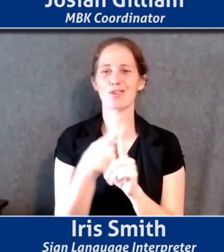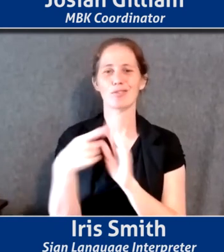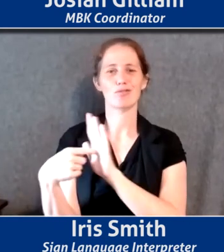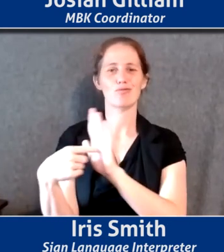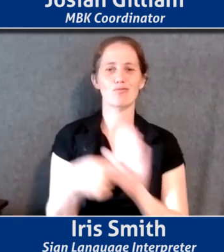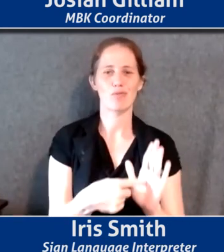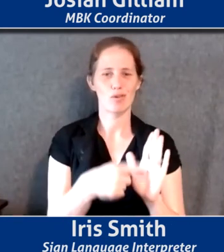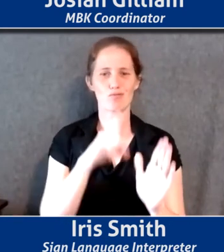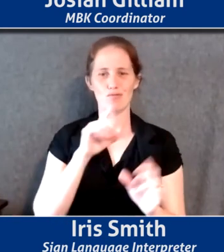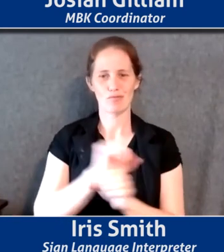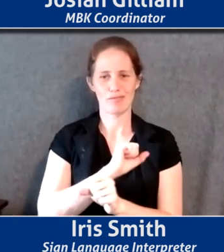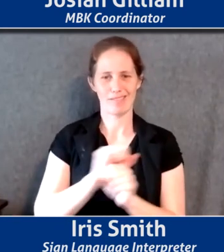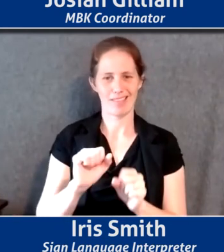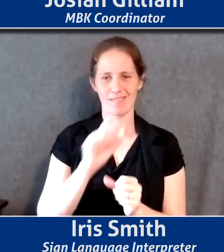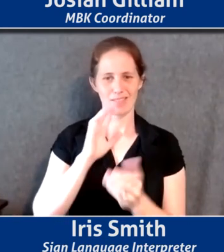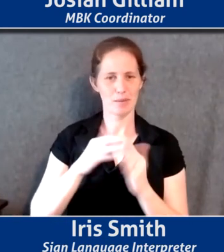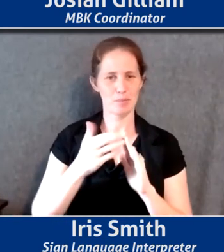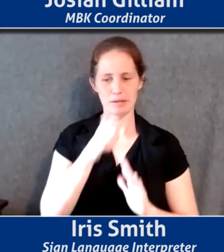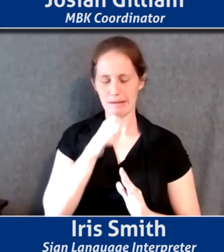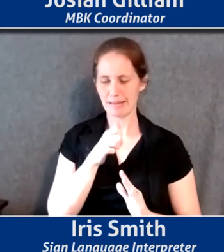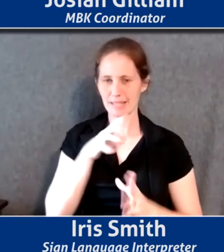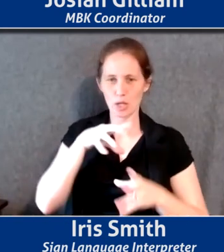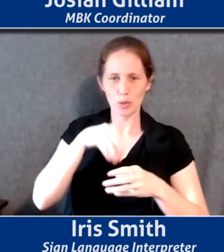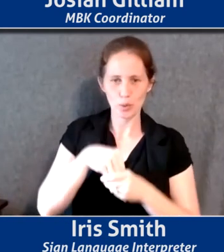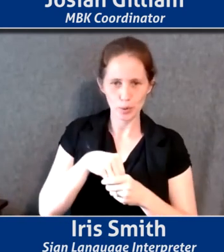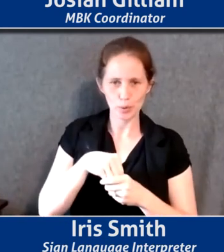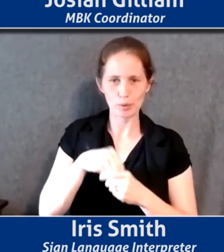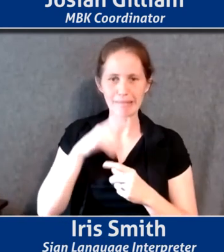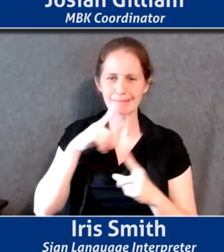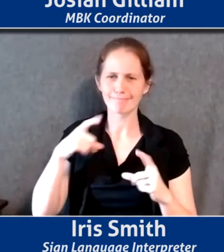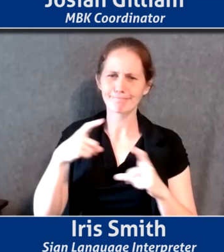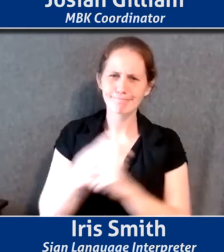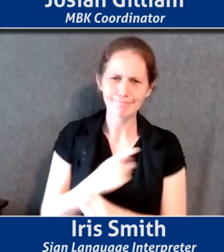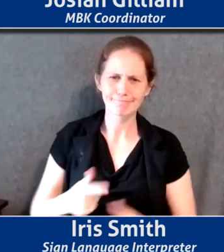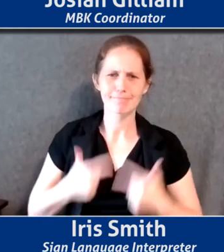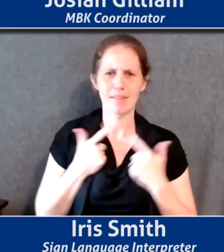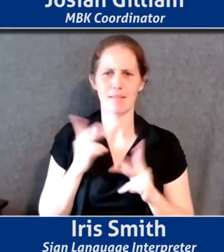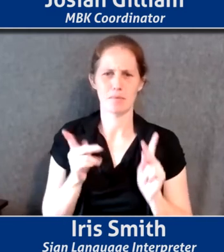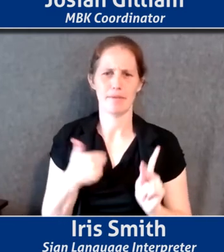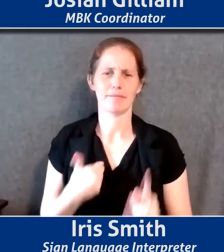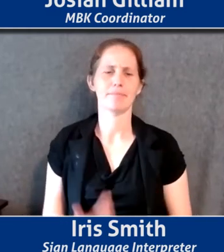community and, and doesn't take into account the complex lives that people lead.